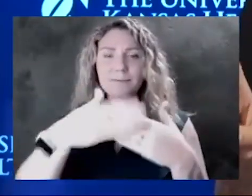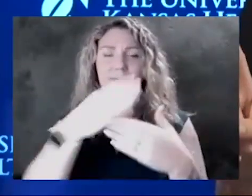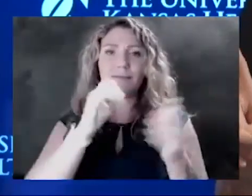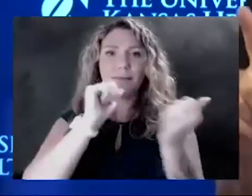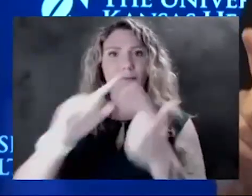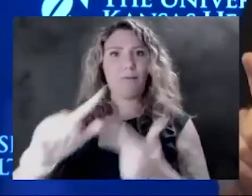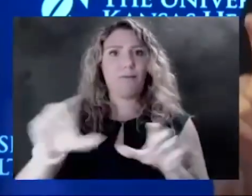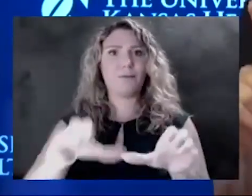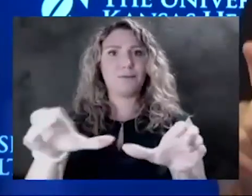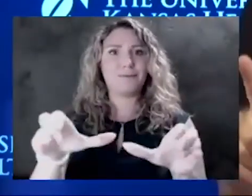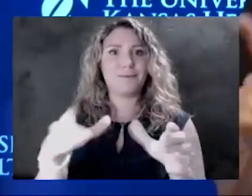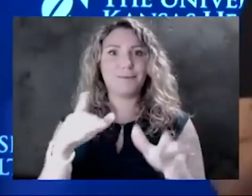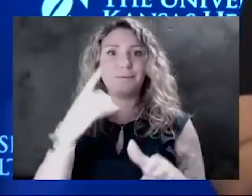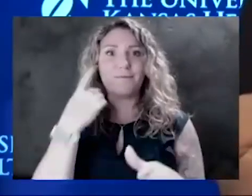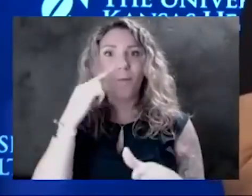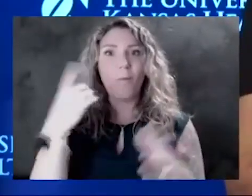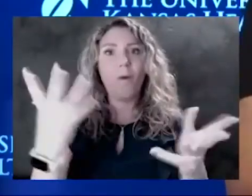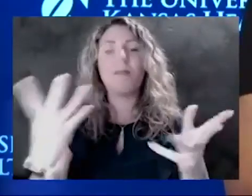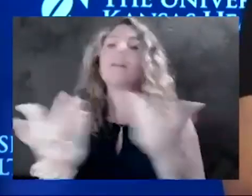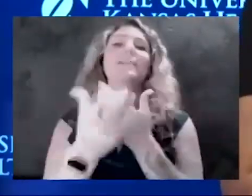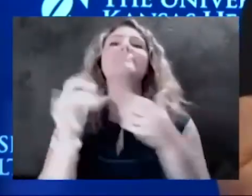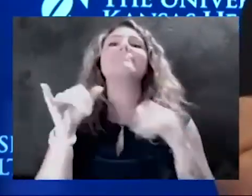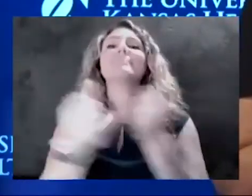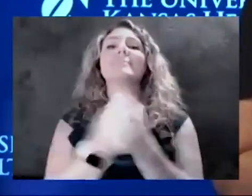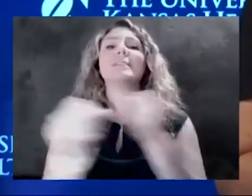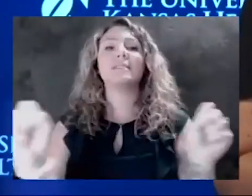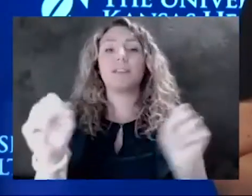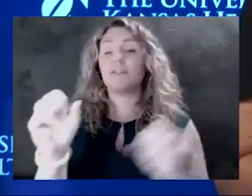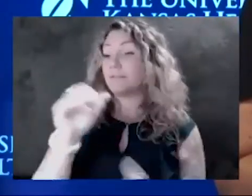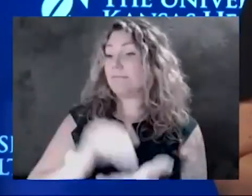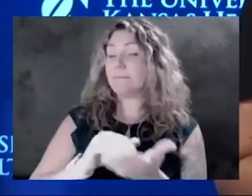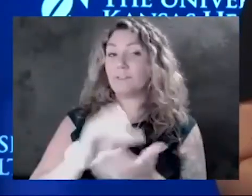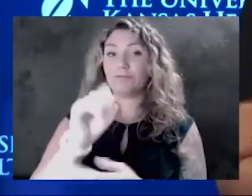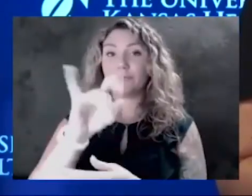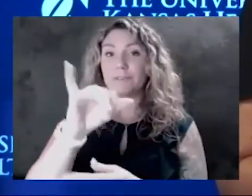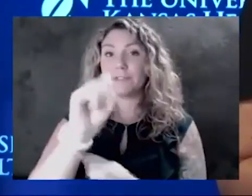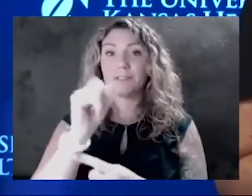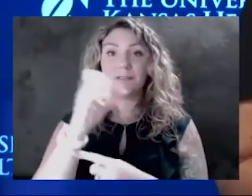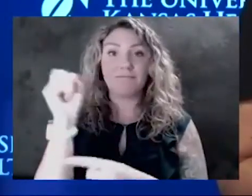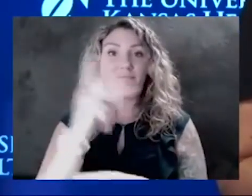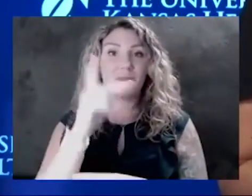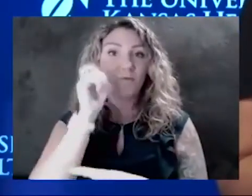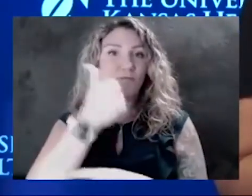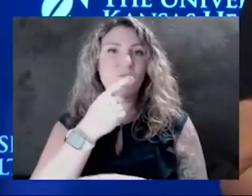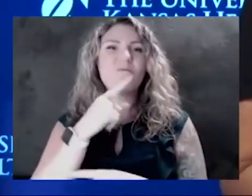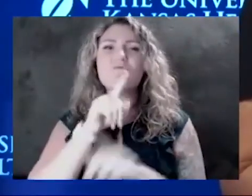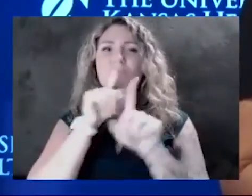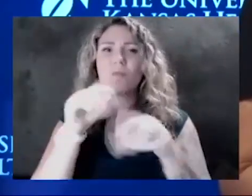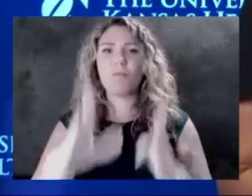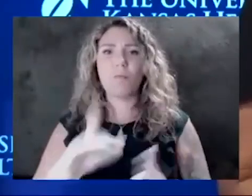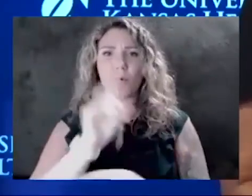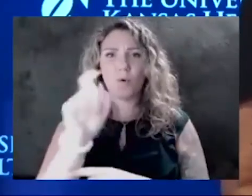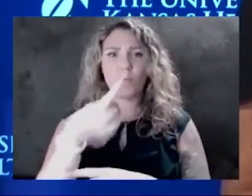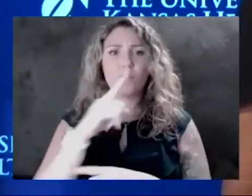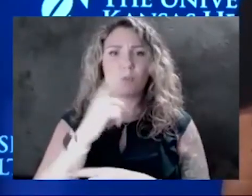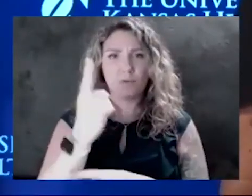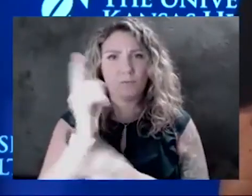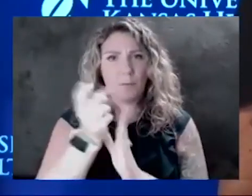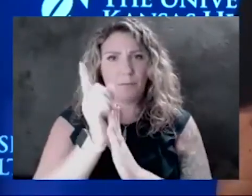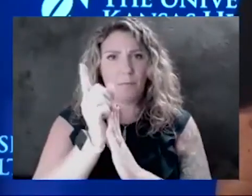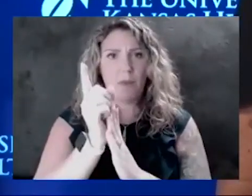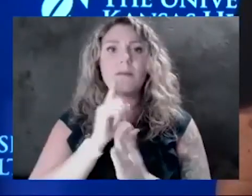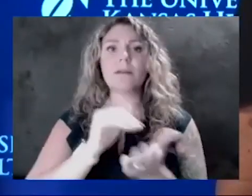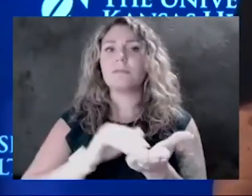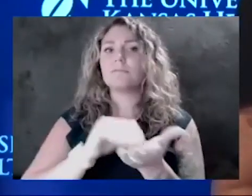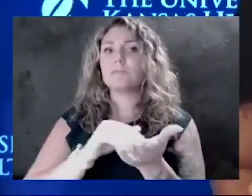adjust your TV. Dr. Stites will be back tomorrow, and we're going to get to reporter questions here in just a minute, so hang on the line because Dr. Hawkinson is in the middle of a very important